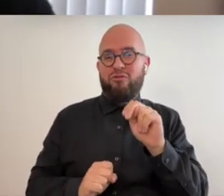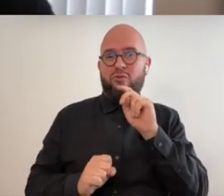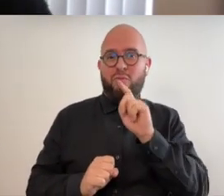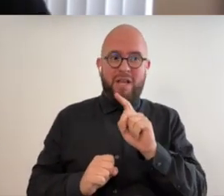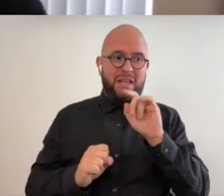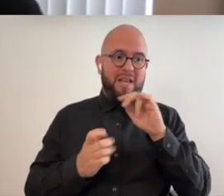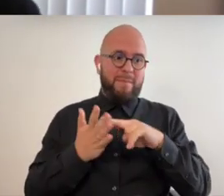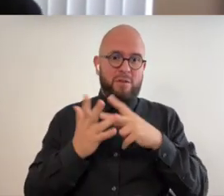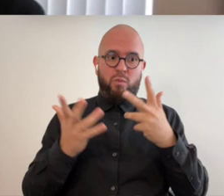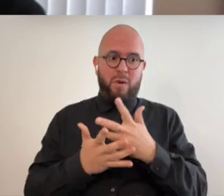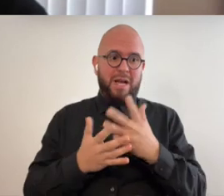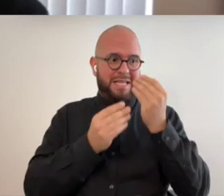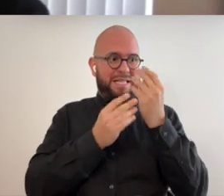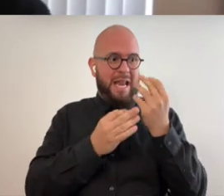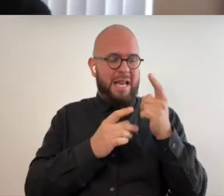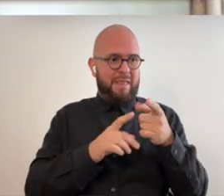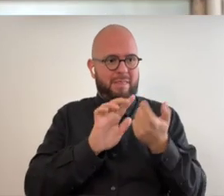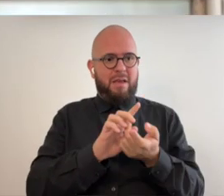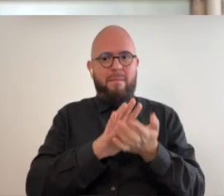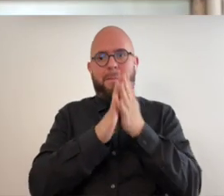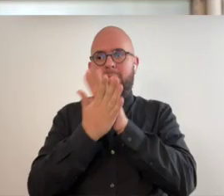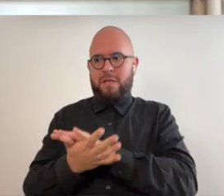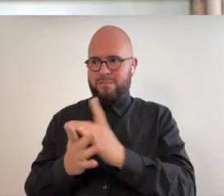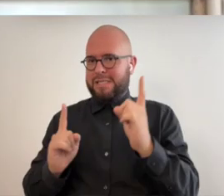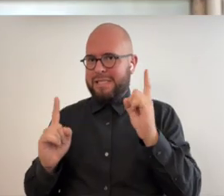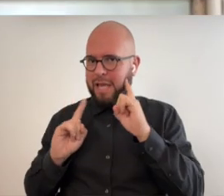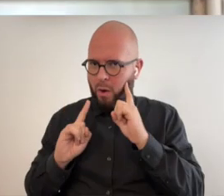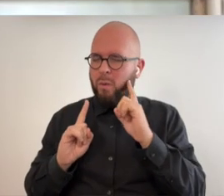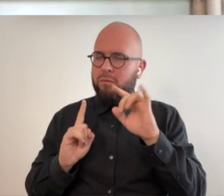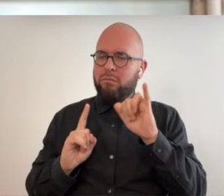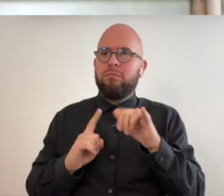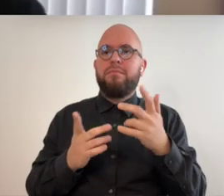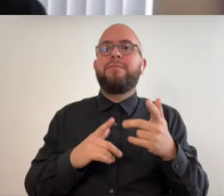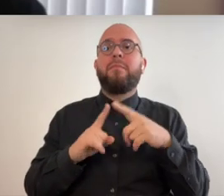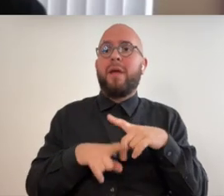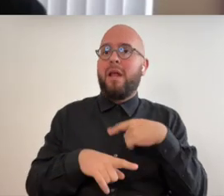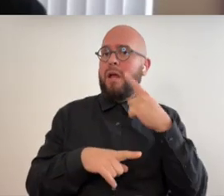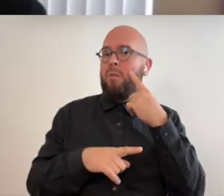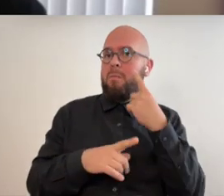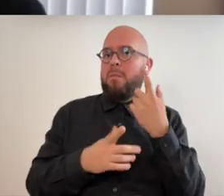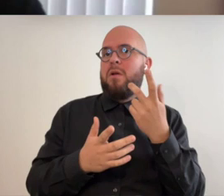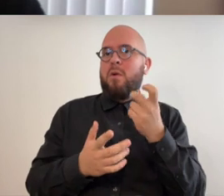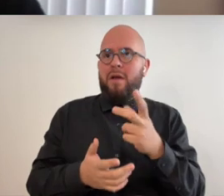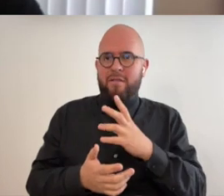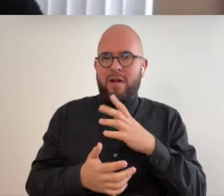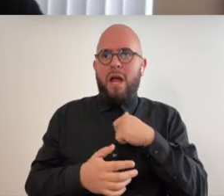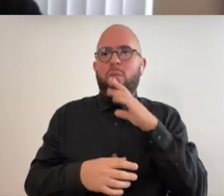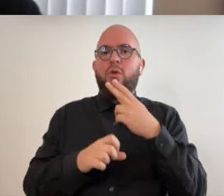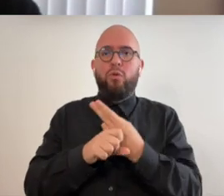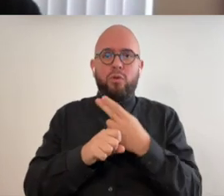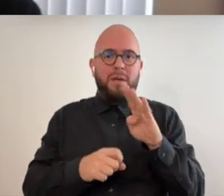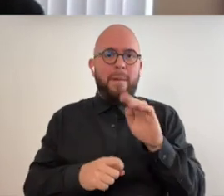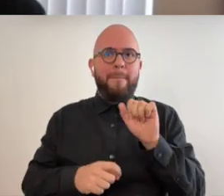basically turning data into sound um and so my my thought was to use the bass